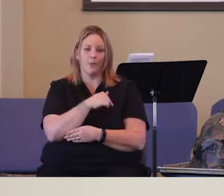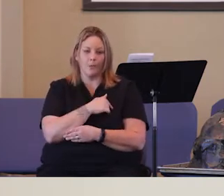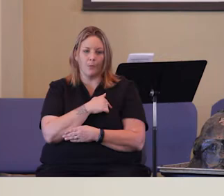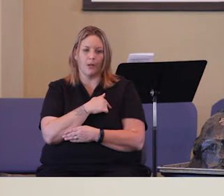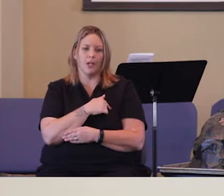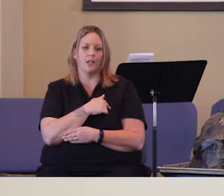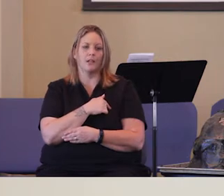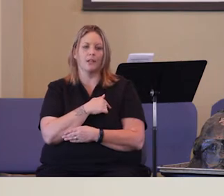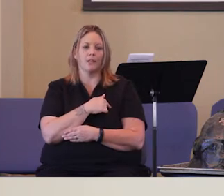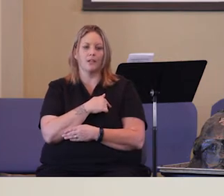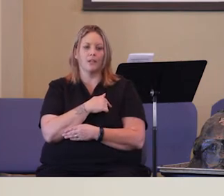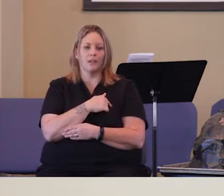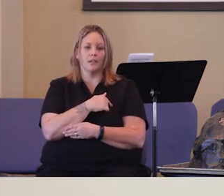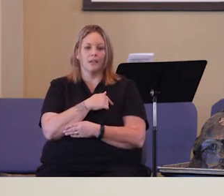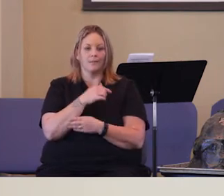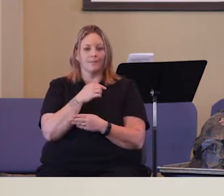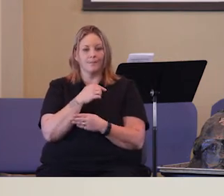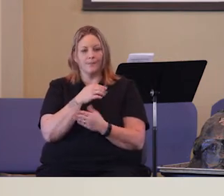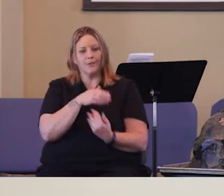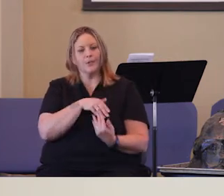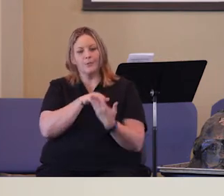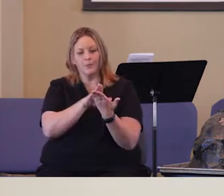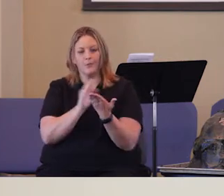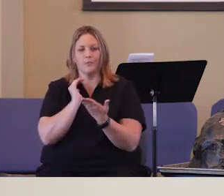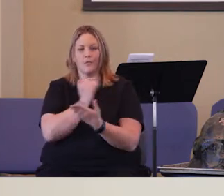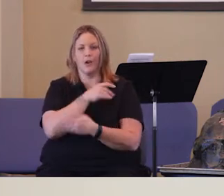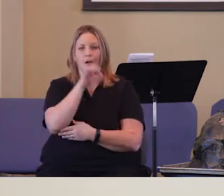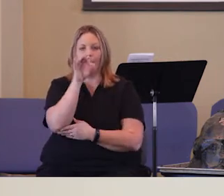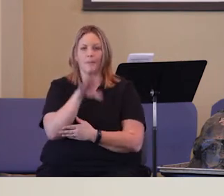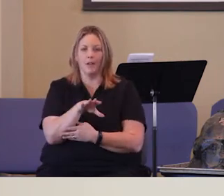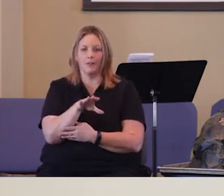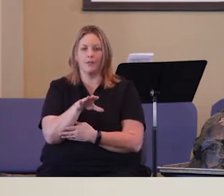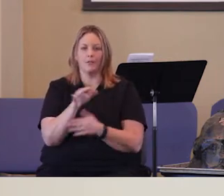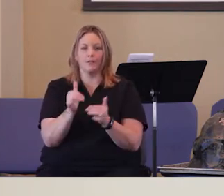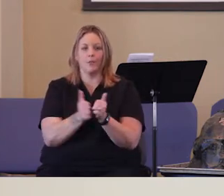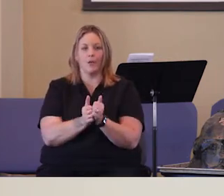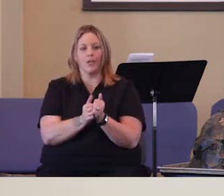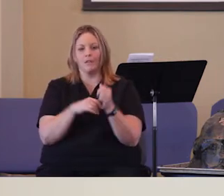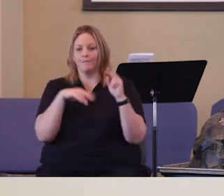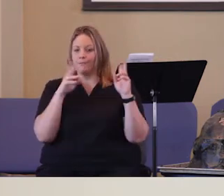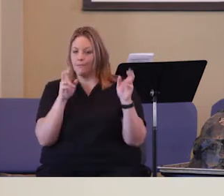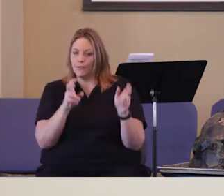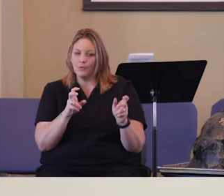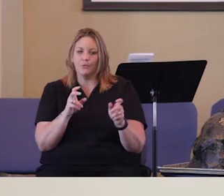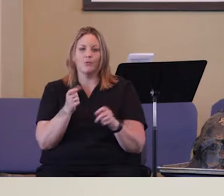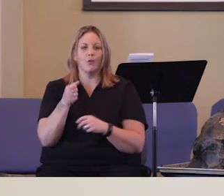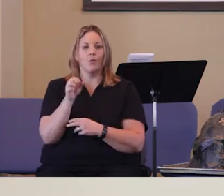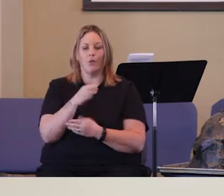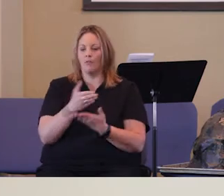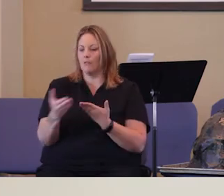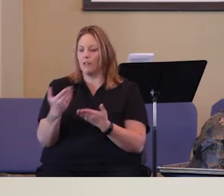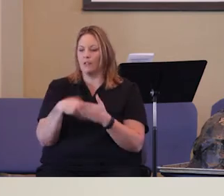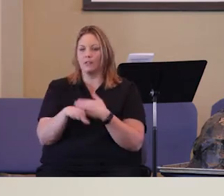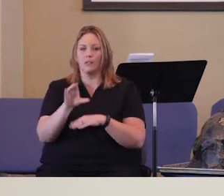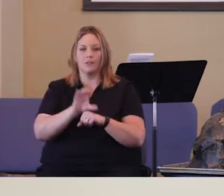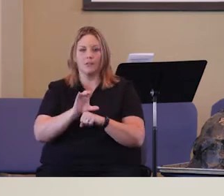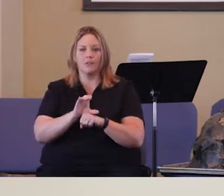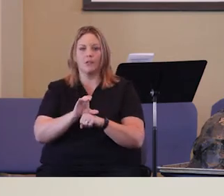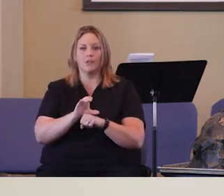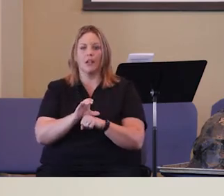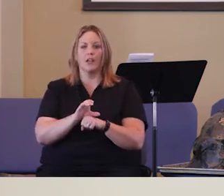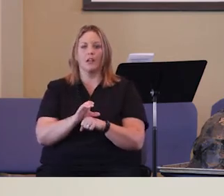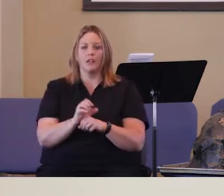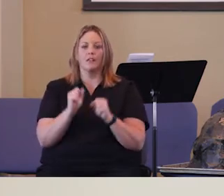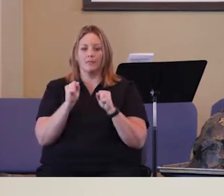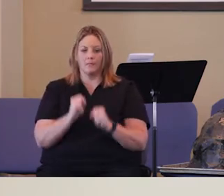The way we go about coming before our pastors with issues or things